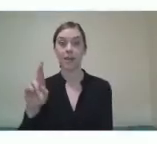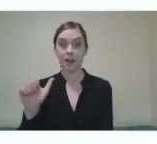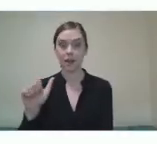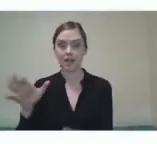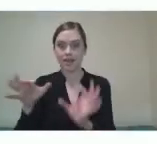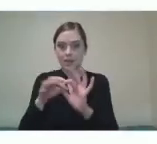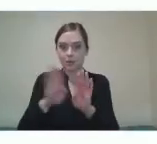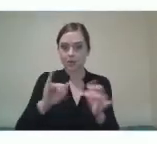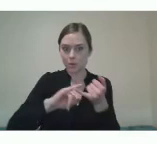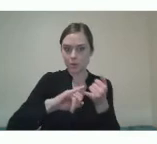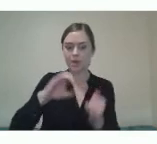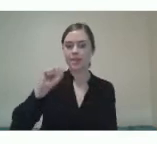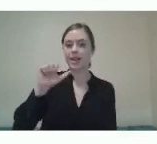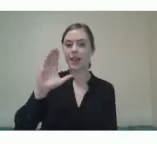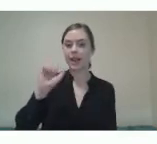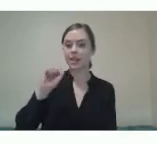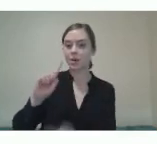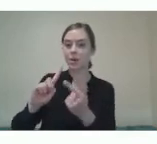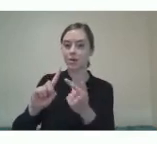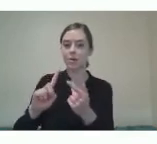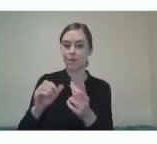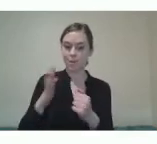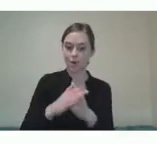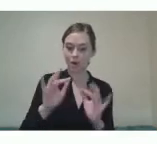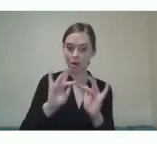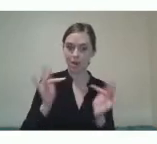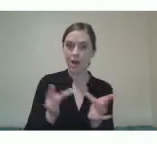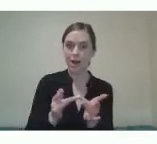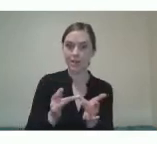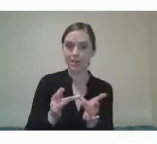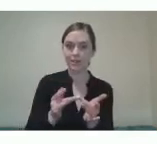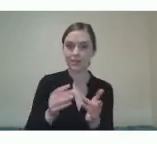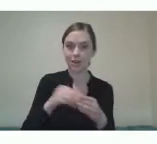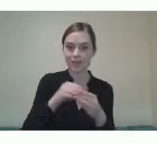to develop the online content for the physical activity education program.